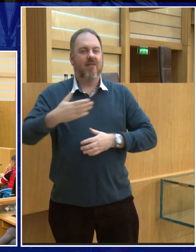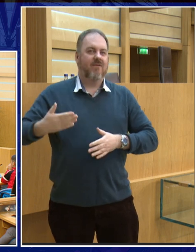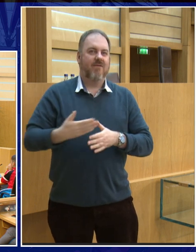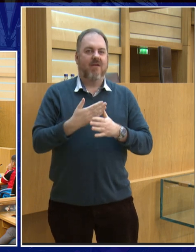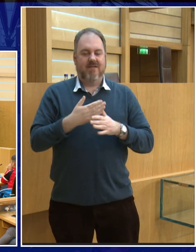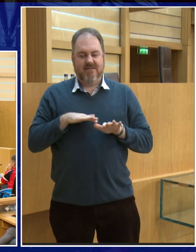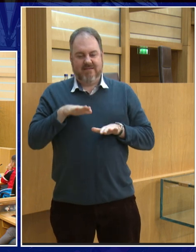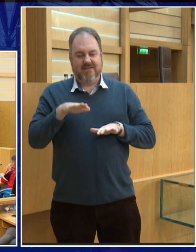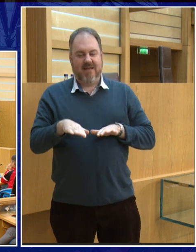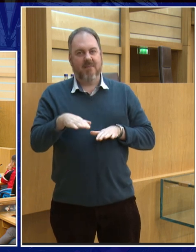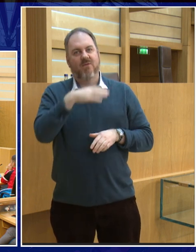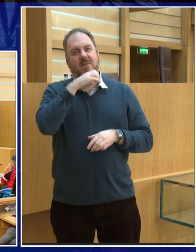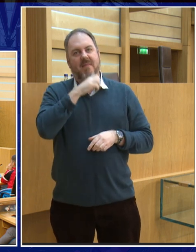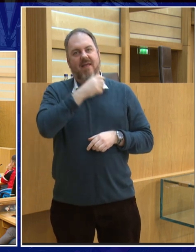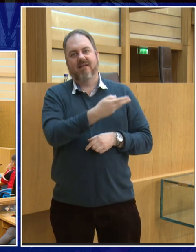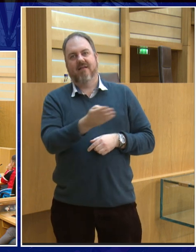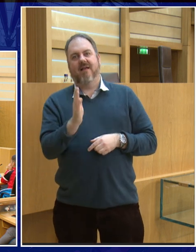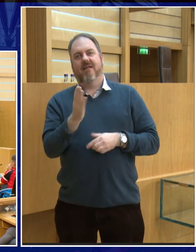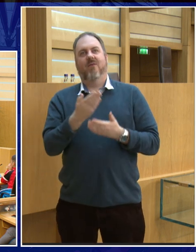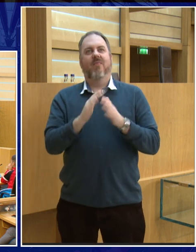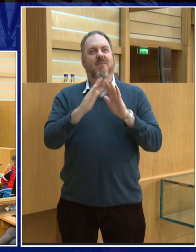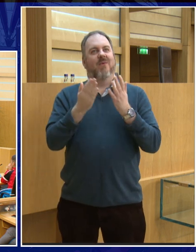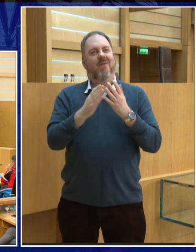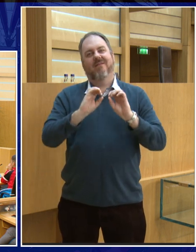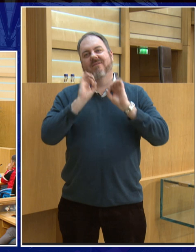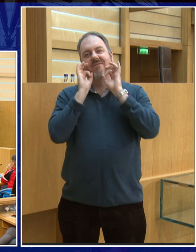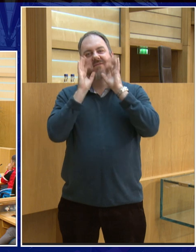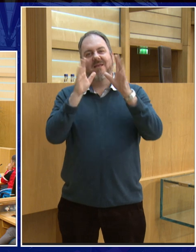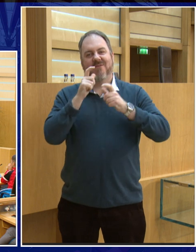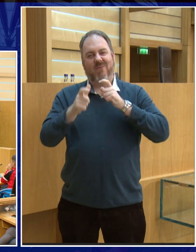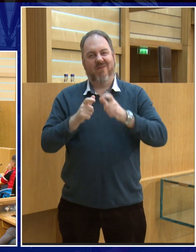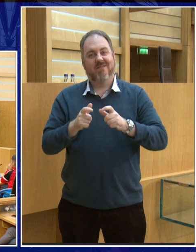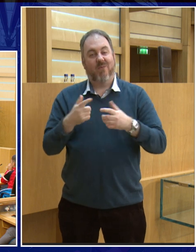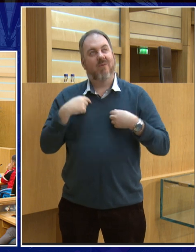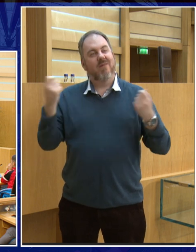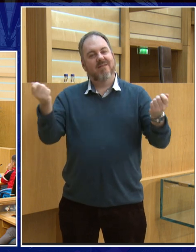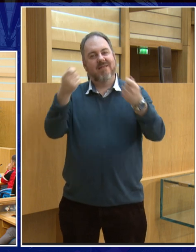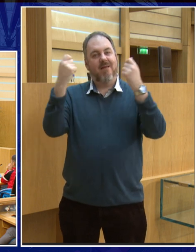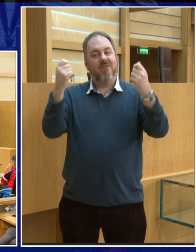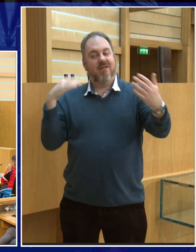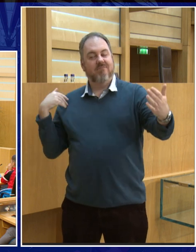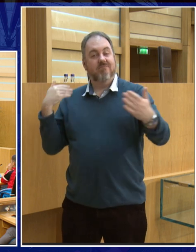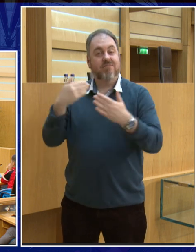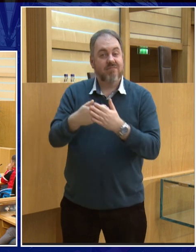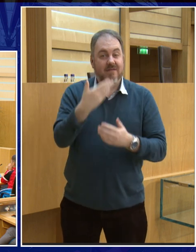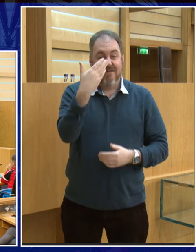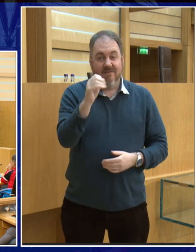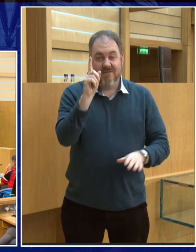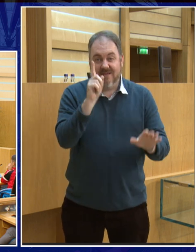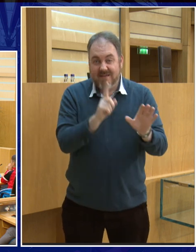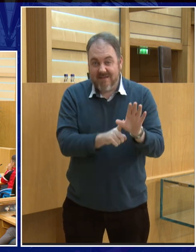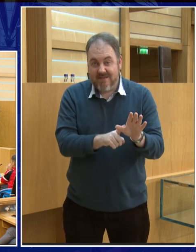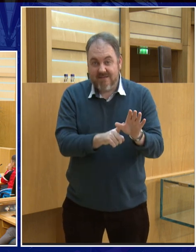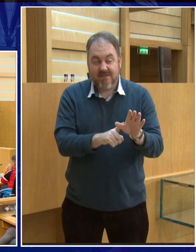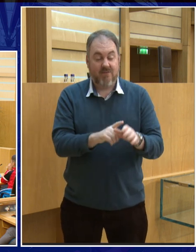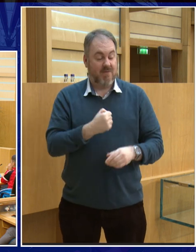ago. So on the 20th of July this year, we'll be celebrating that. And there should be all sorts of wonderful things happening. Now, the other reason I wrote the book is because